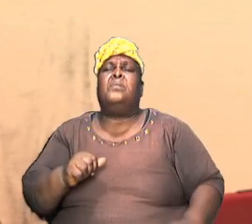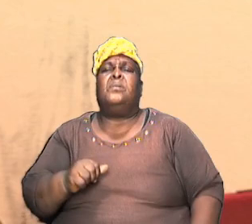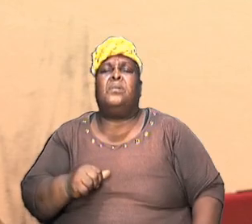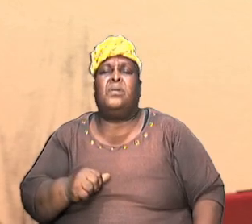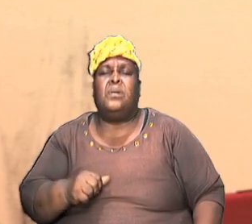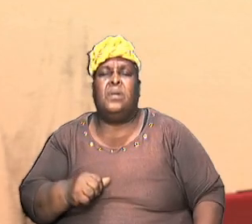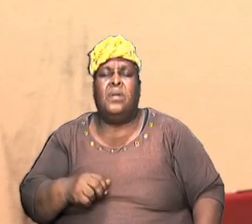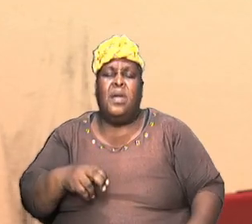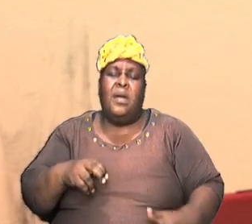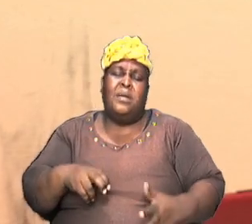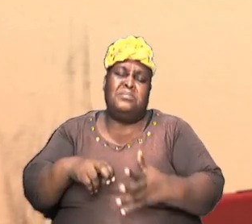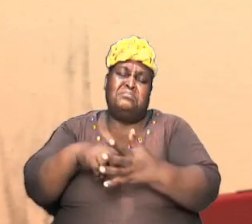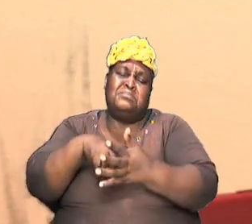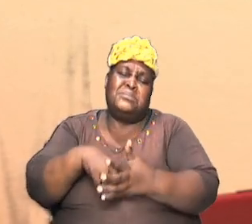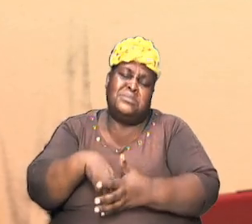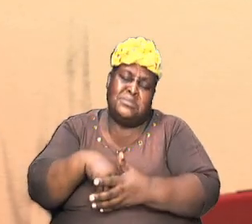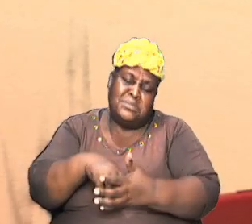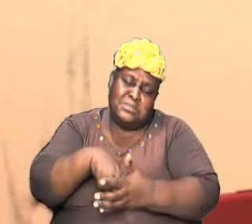knees got